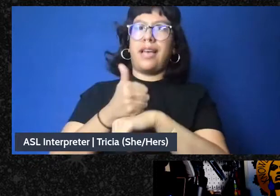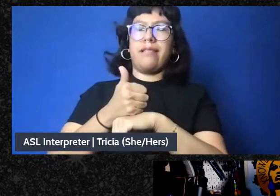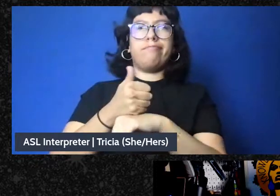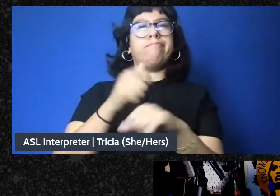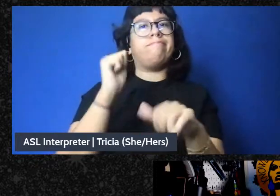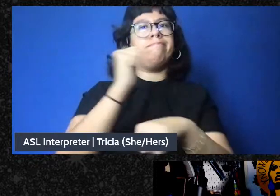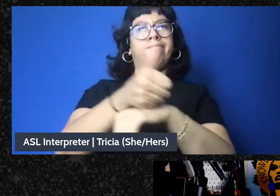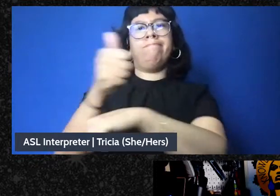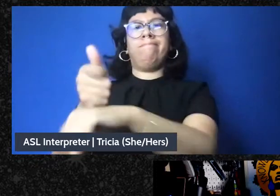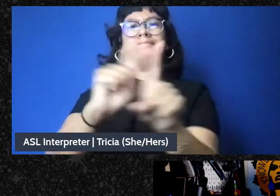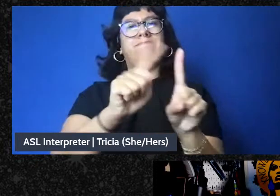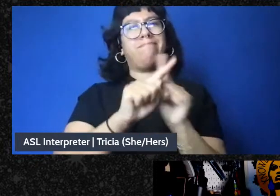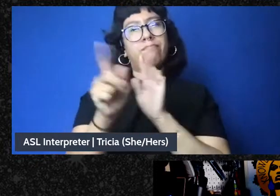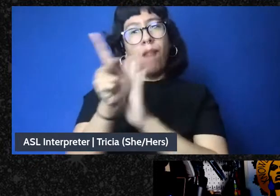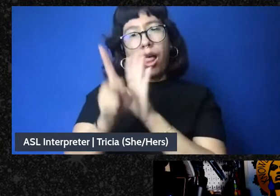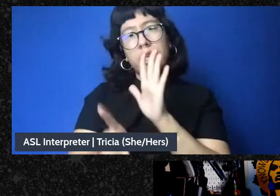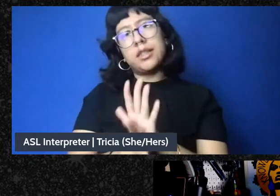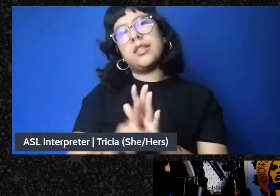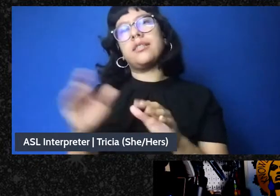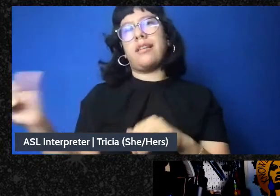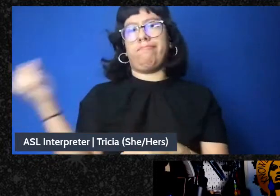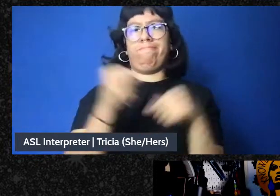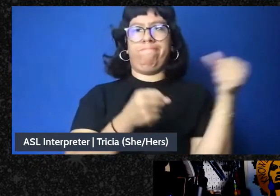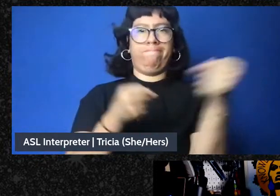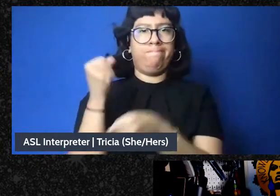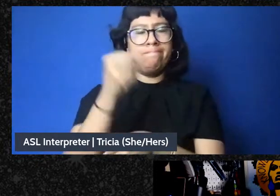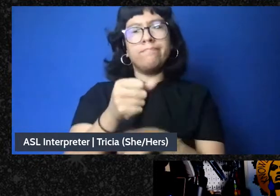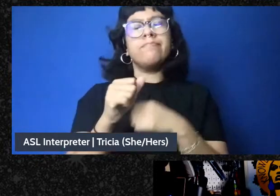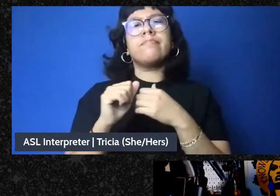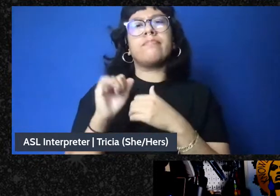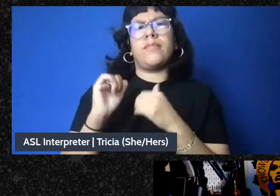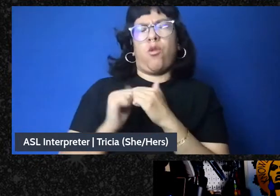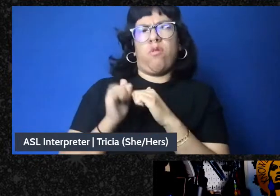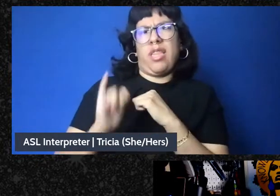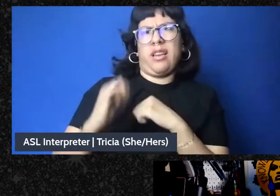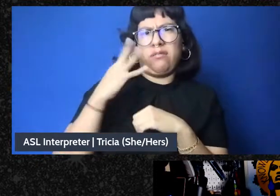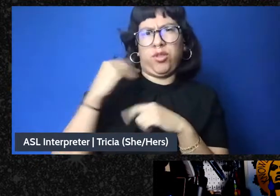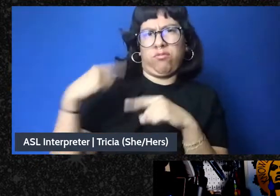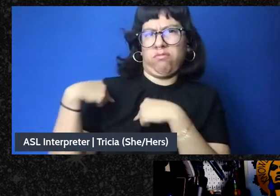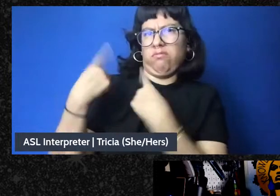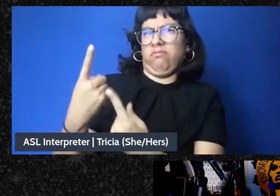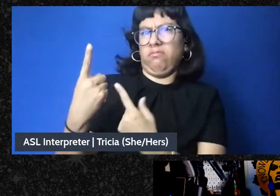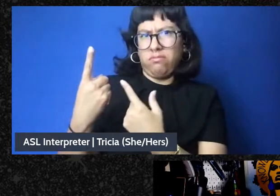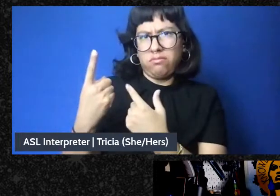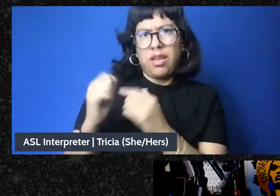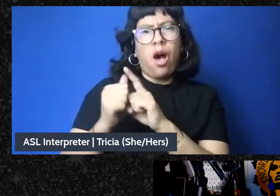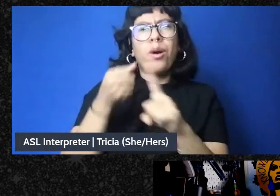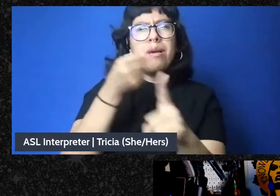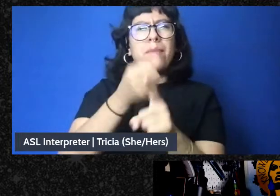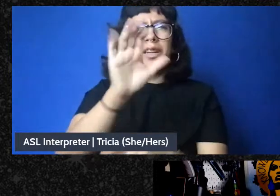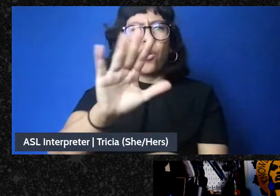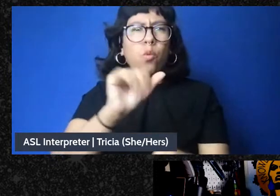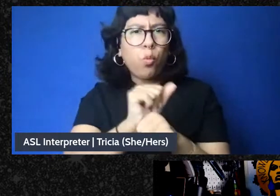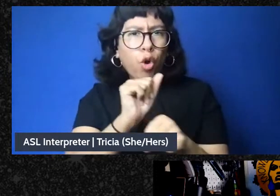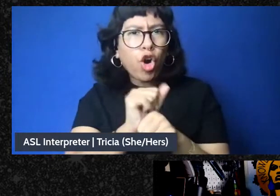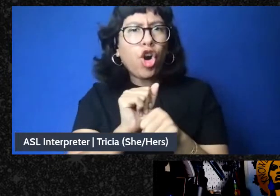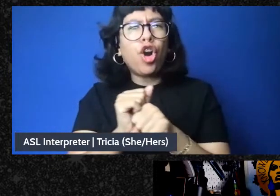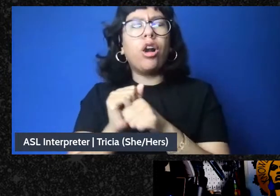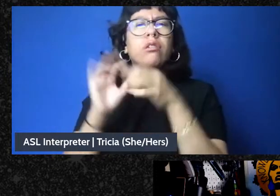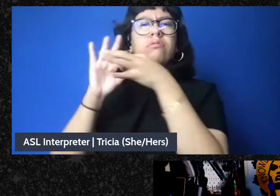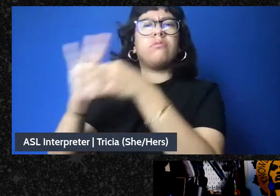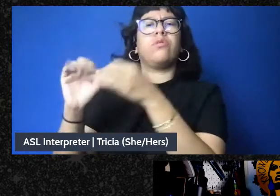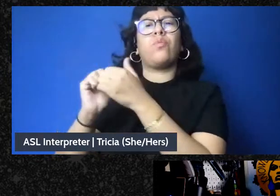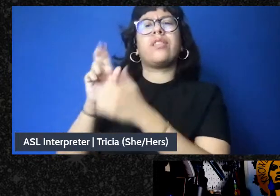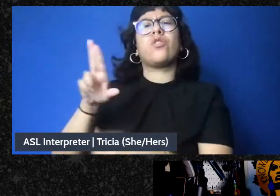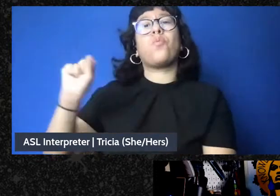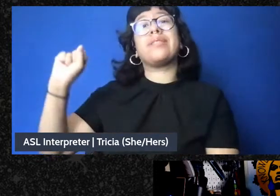Dine resistance? How has your experience in the past year maybe impacted how your work orients to the U.S. government or